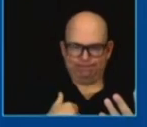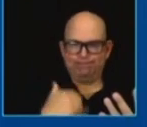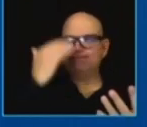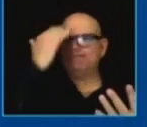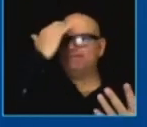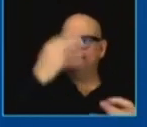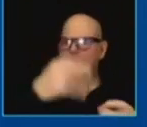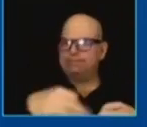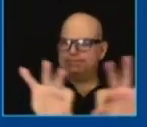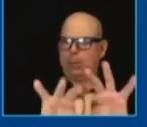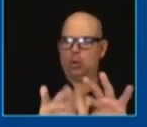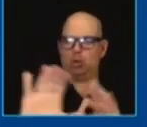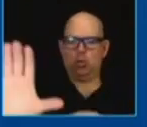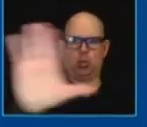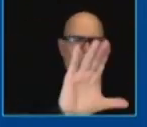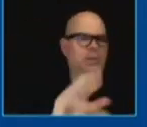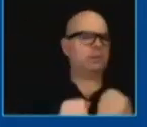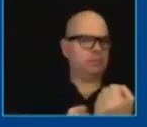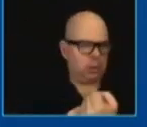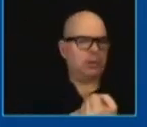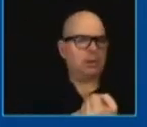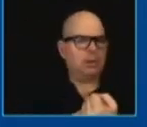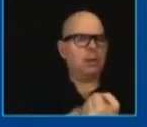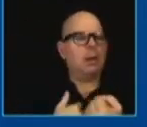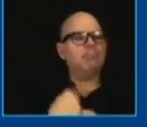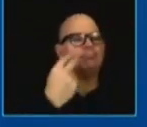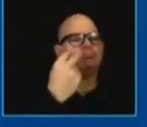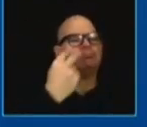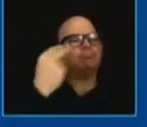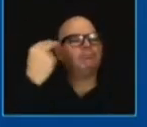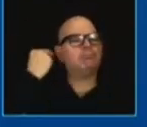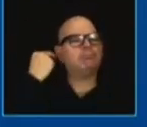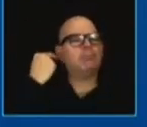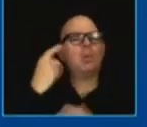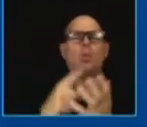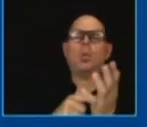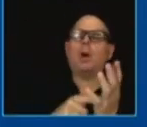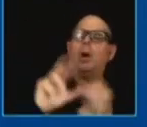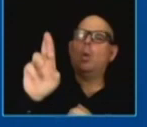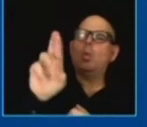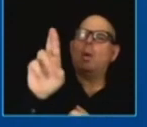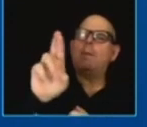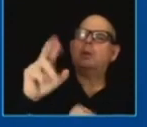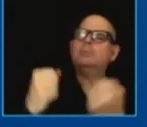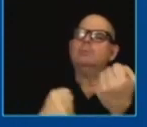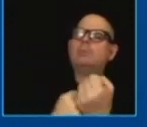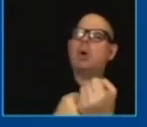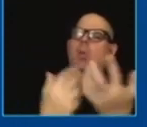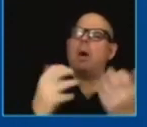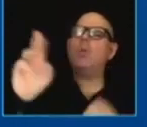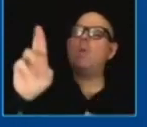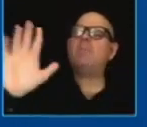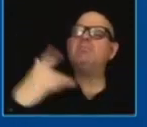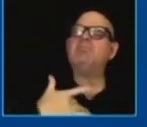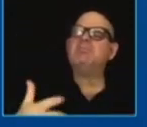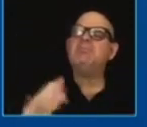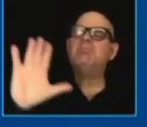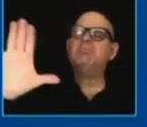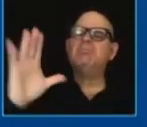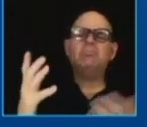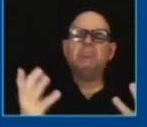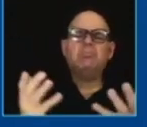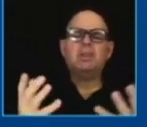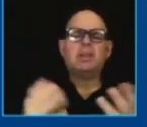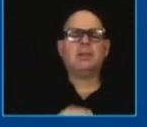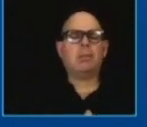i was thinking about this earlier what are republicans for what are they for but it's no accident they didn't even